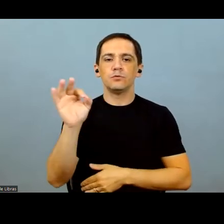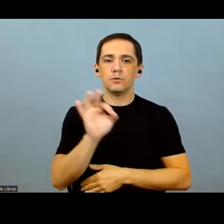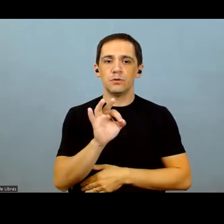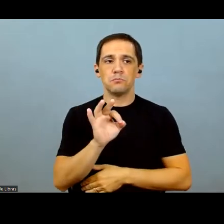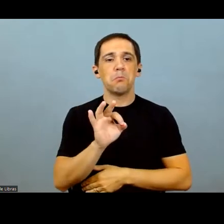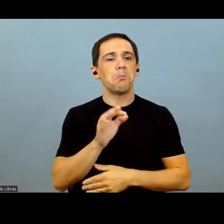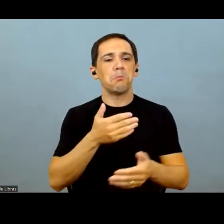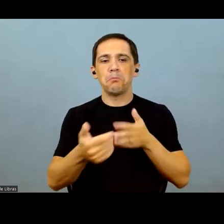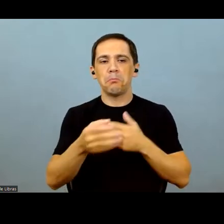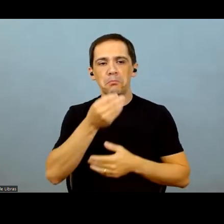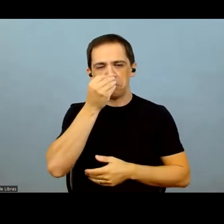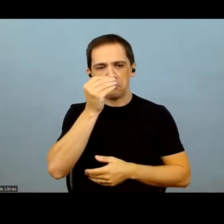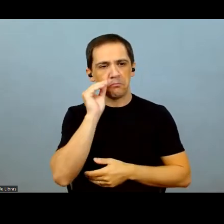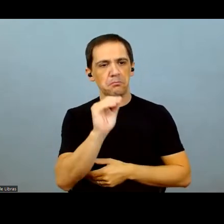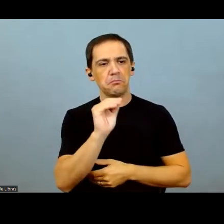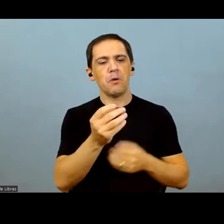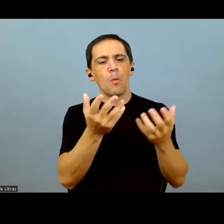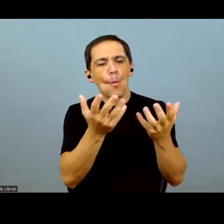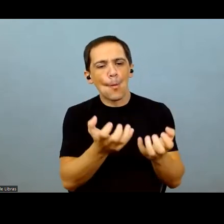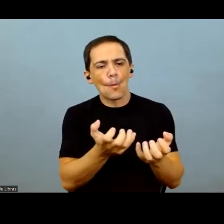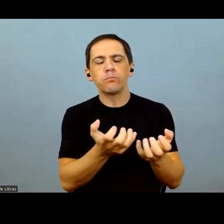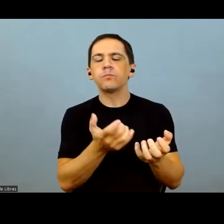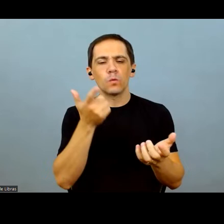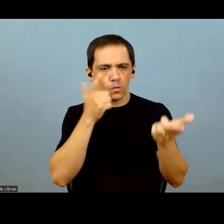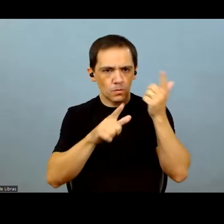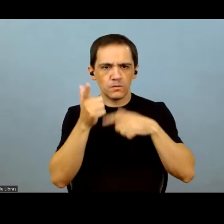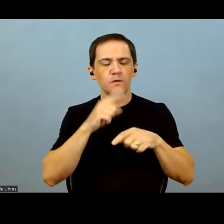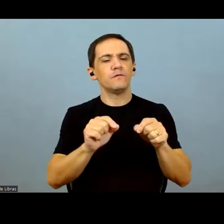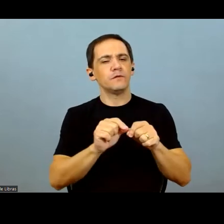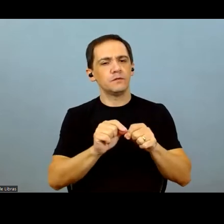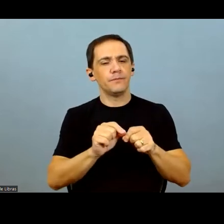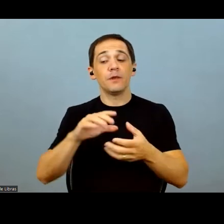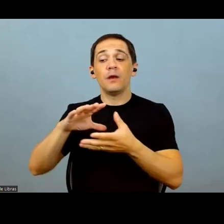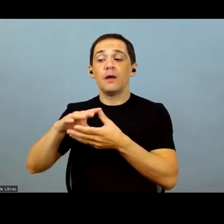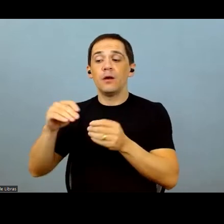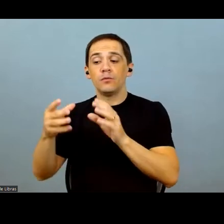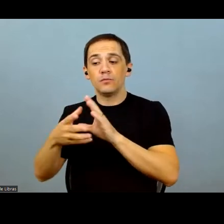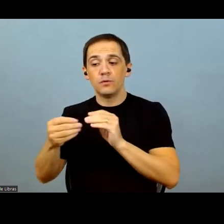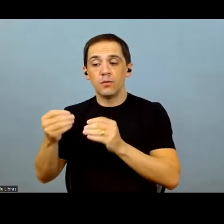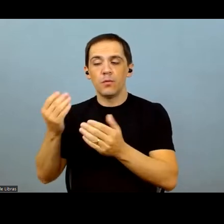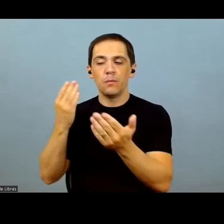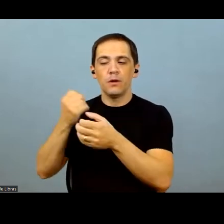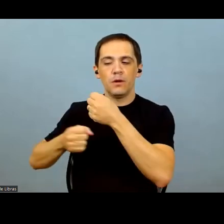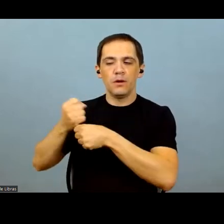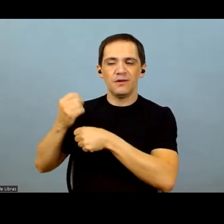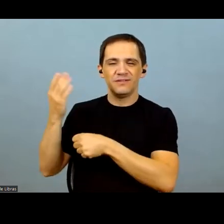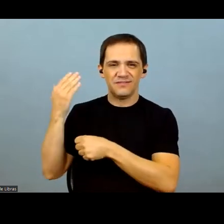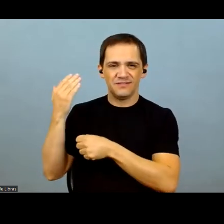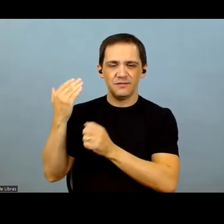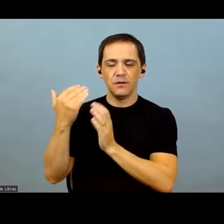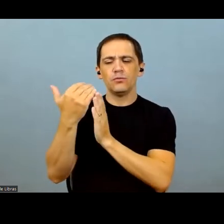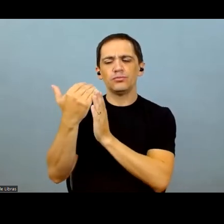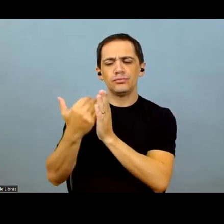comparison with last year, even with the slight crop failure that we had in corn.